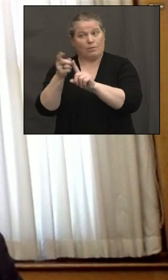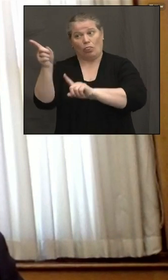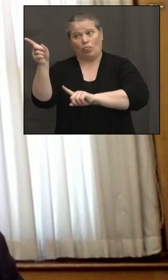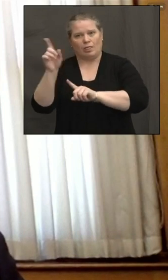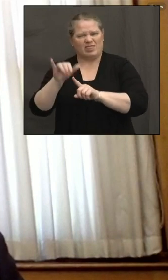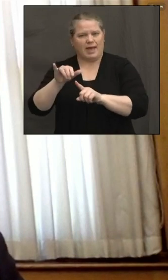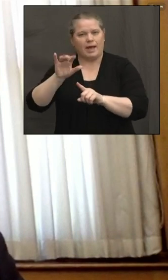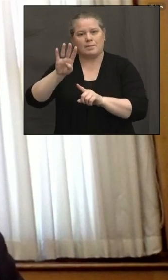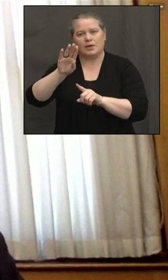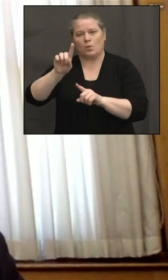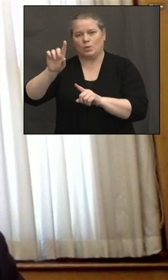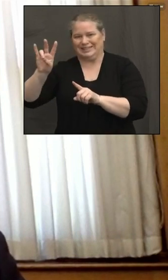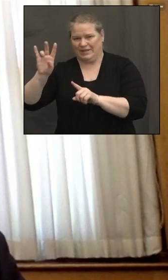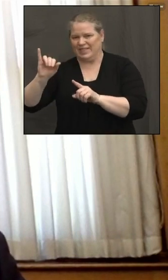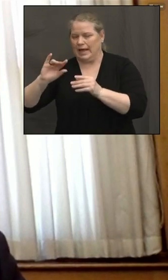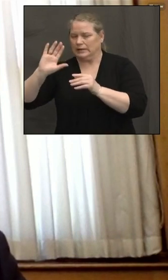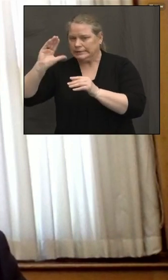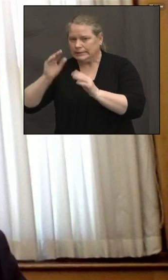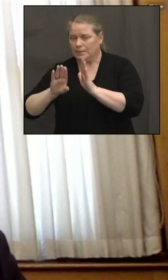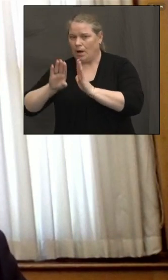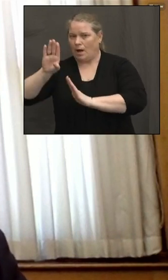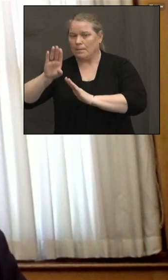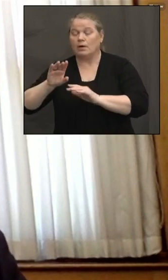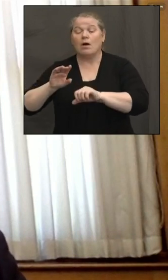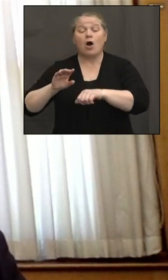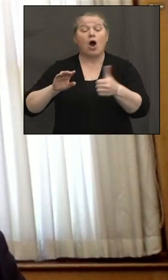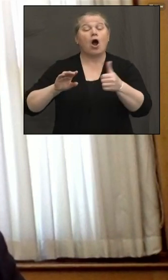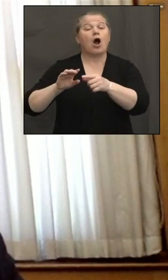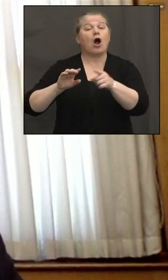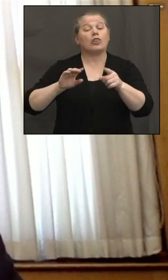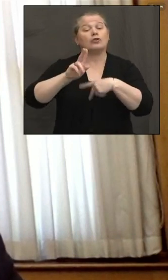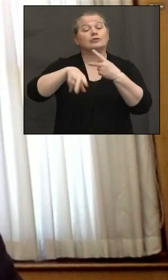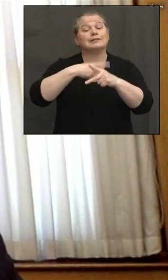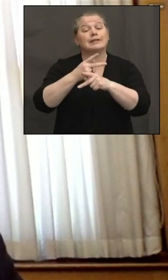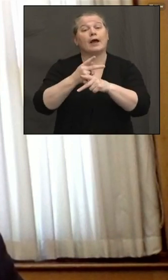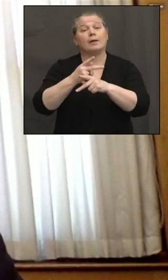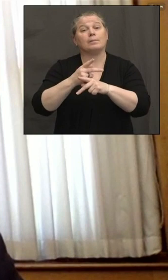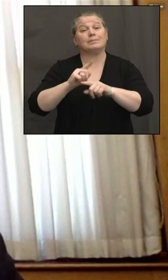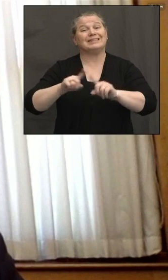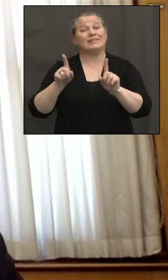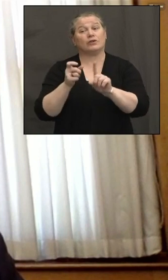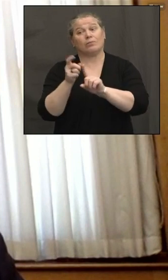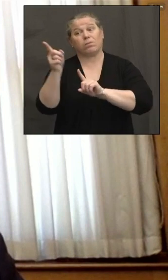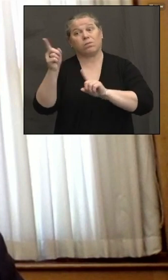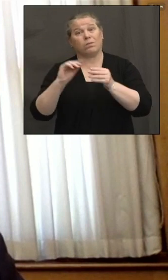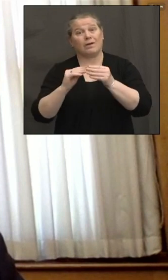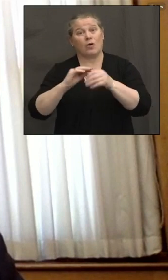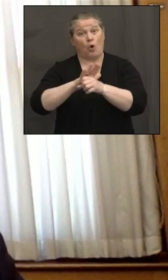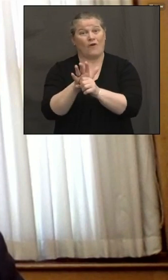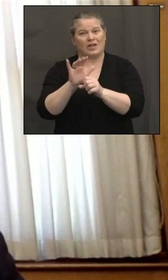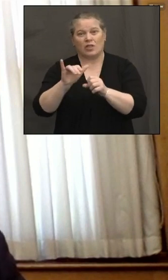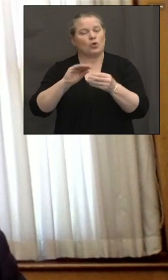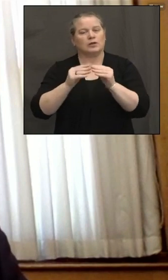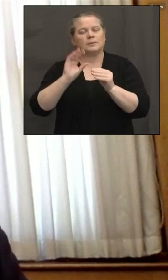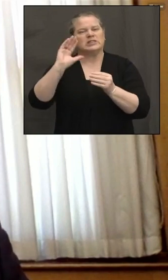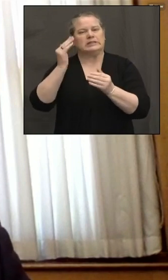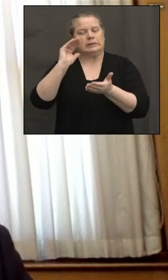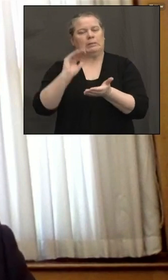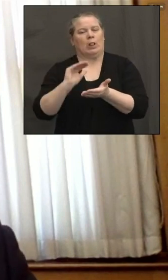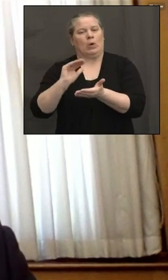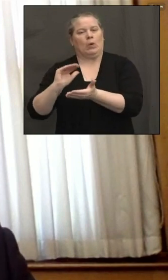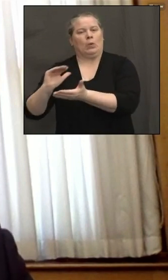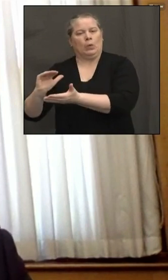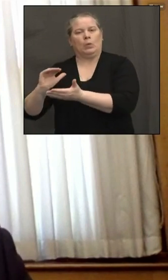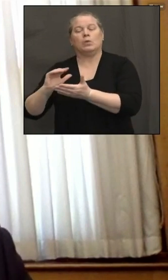you just quoted, um, the, the numbers of the others, uh, seem to be relatively small at this point. Um, and so we'll continue to publish those